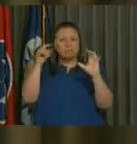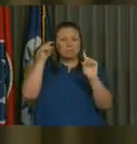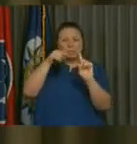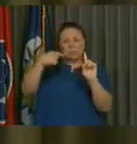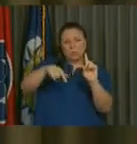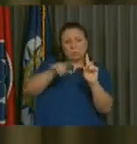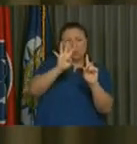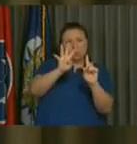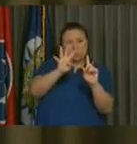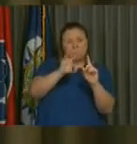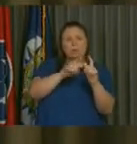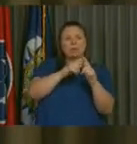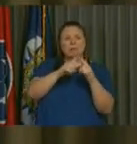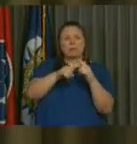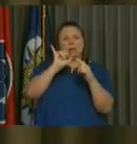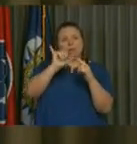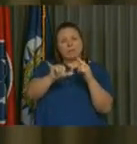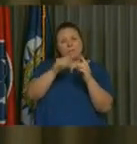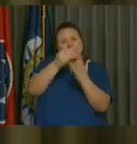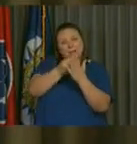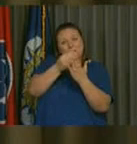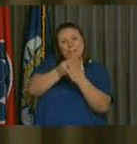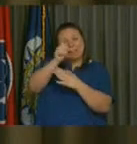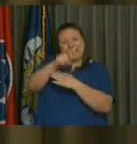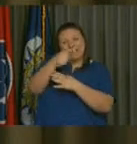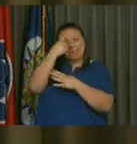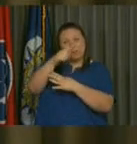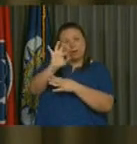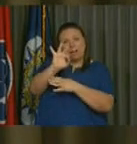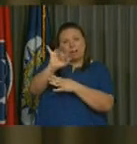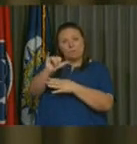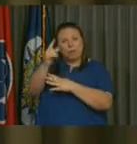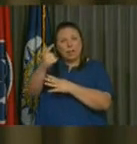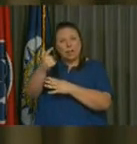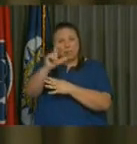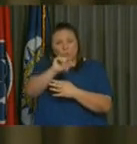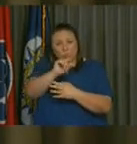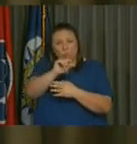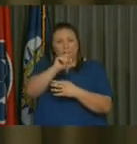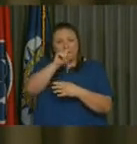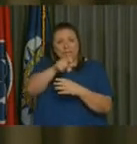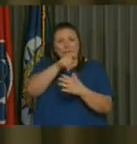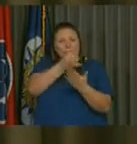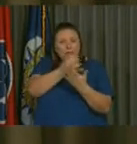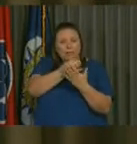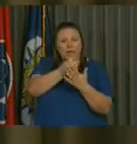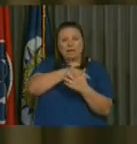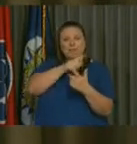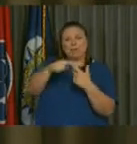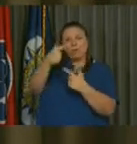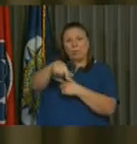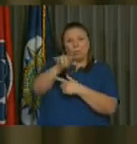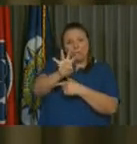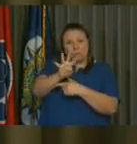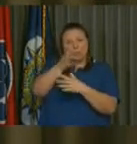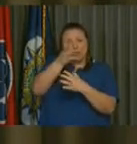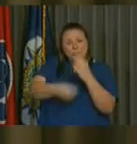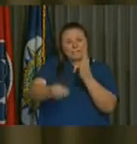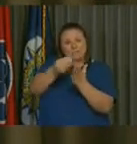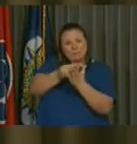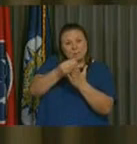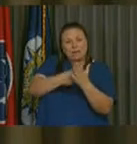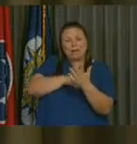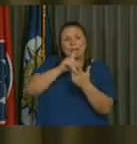the residual FY20 needs to be funding. It's Q4, which is the $100 million of missing cash,